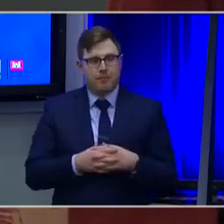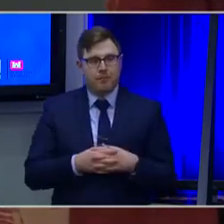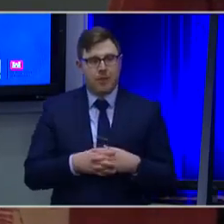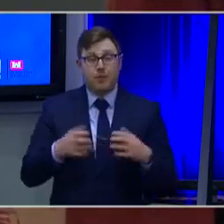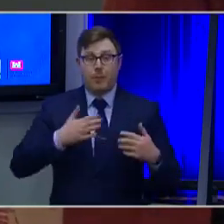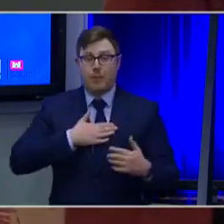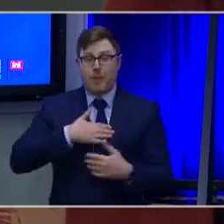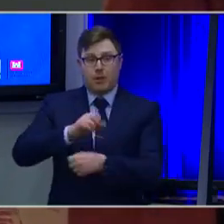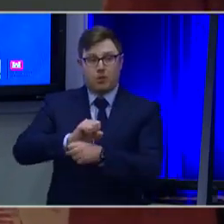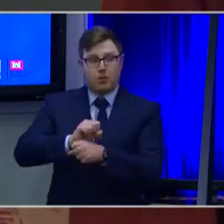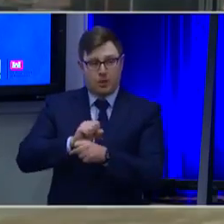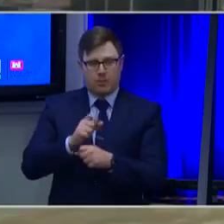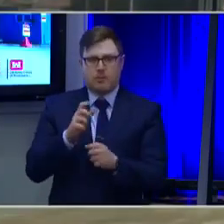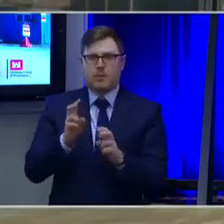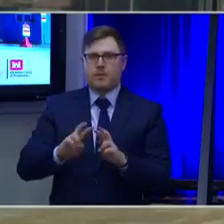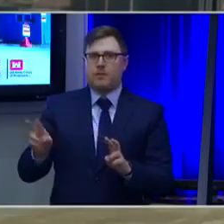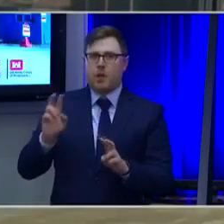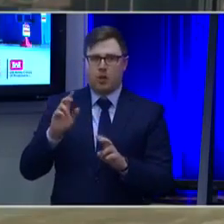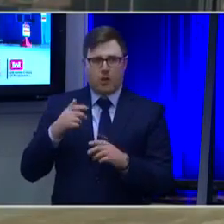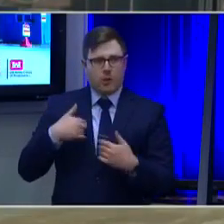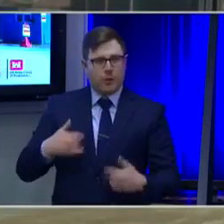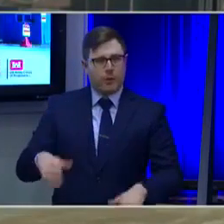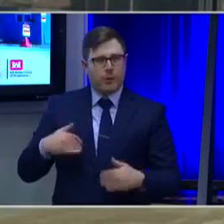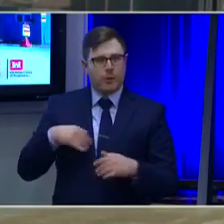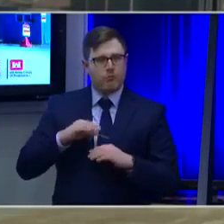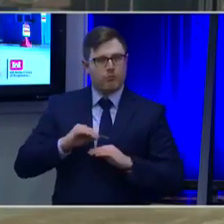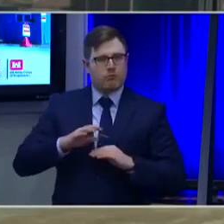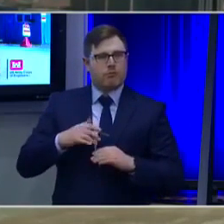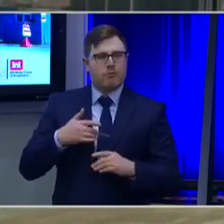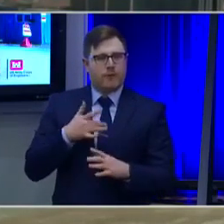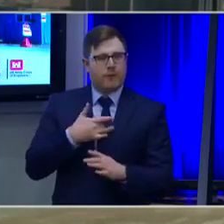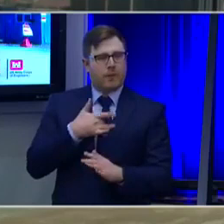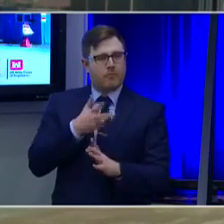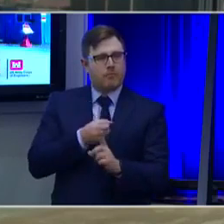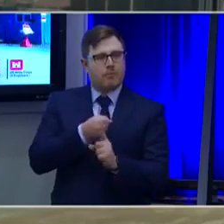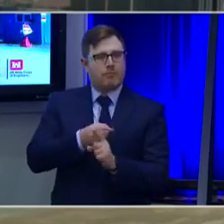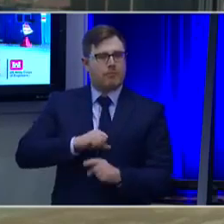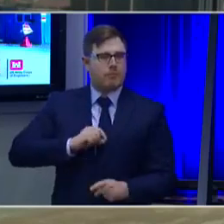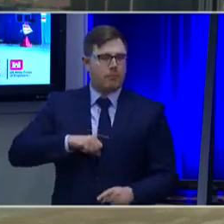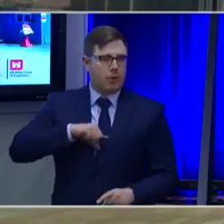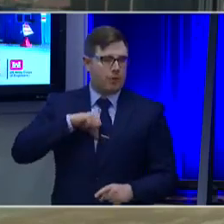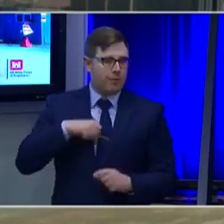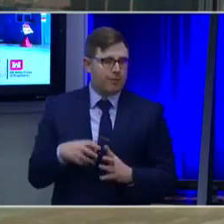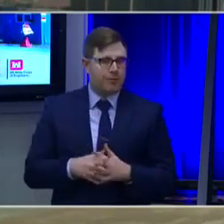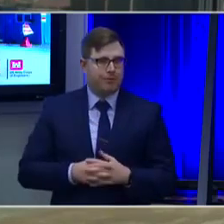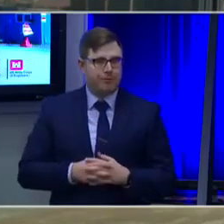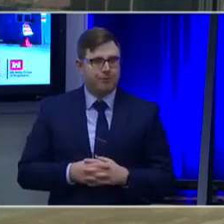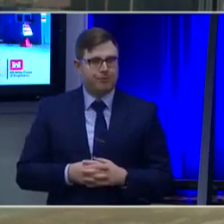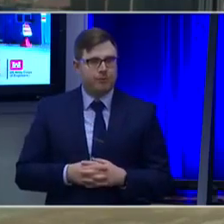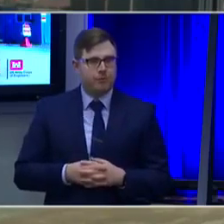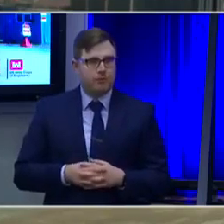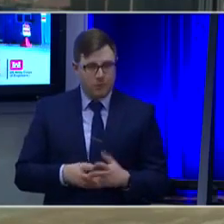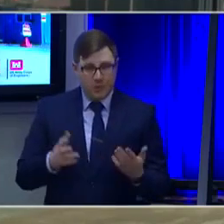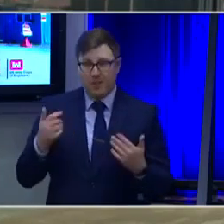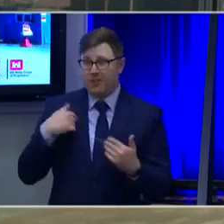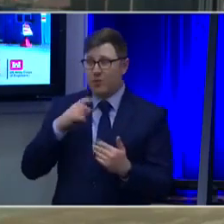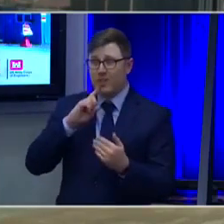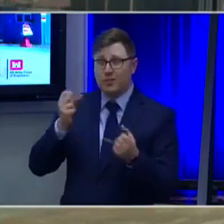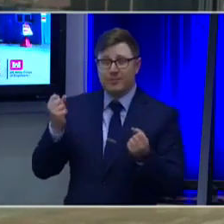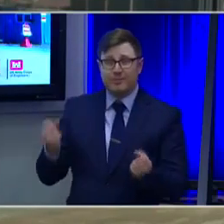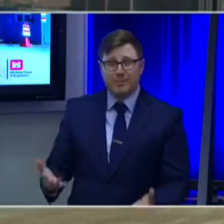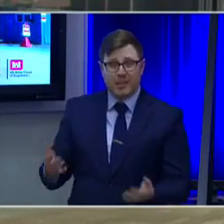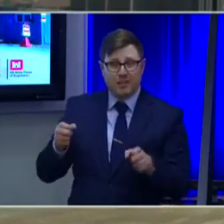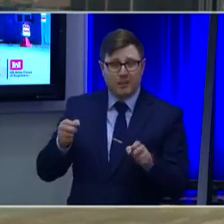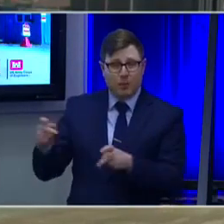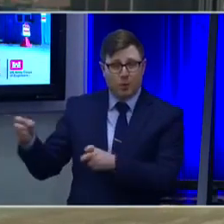which makes my job very rewarding. I love everything, but the sheer amount and variety of opportunities that